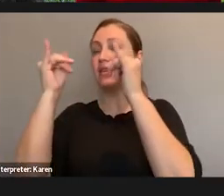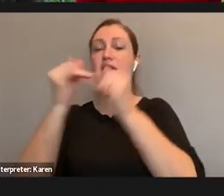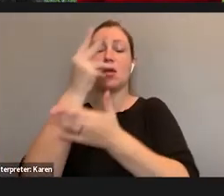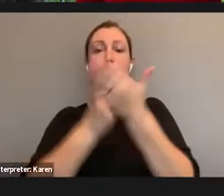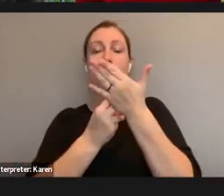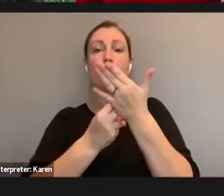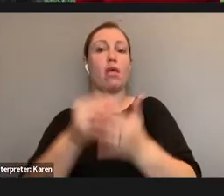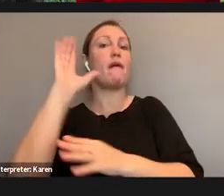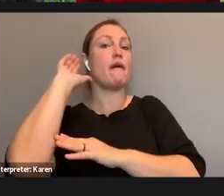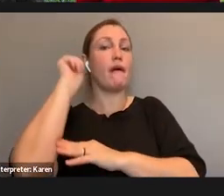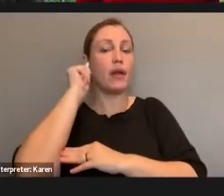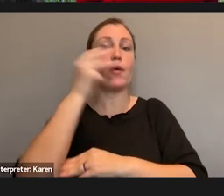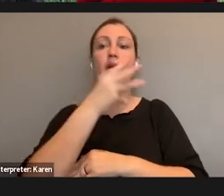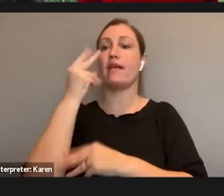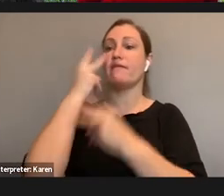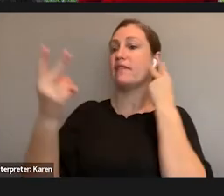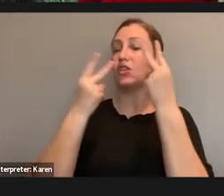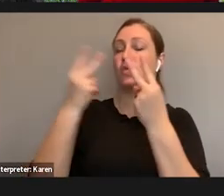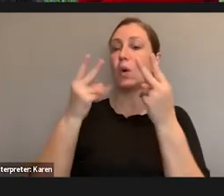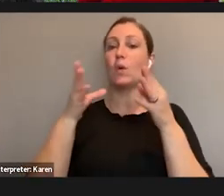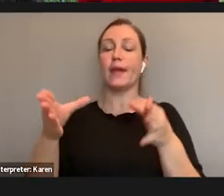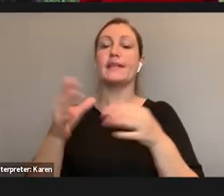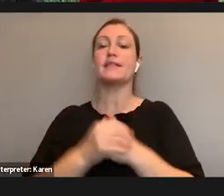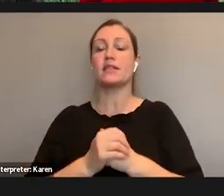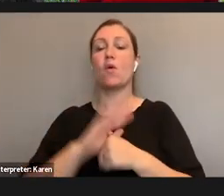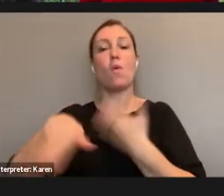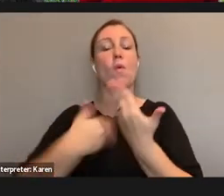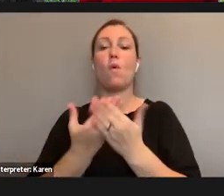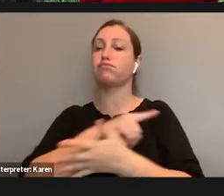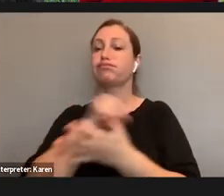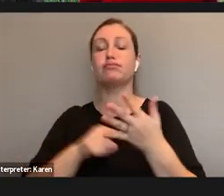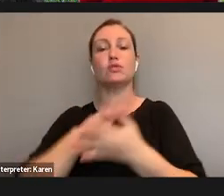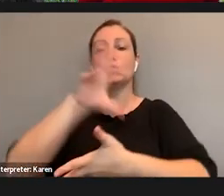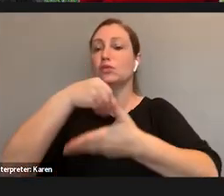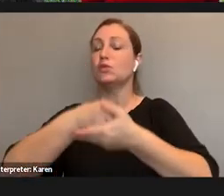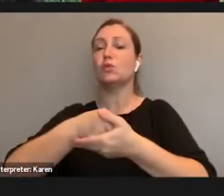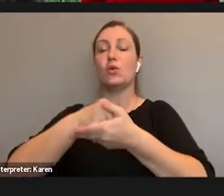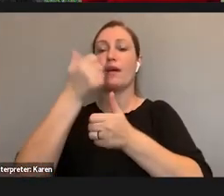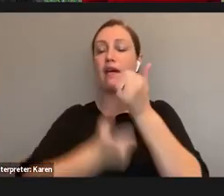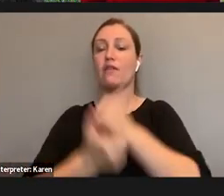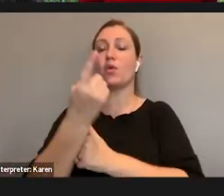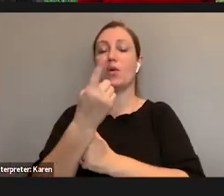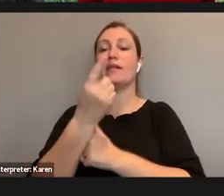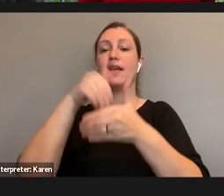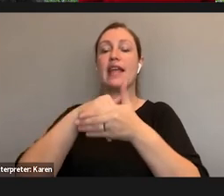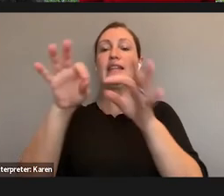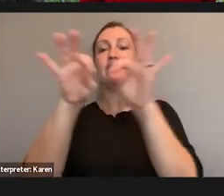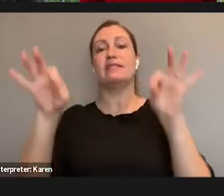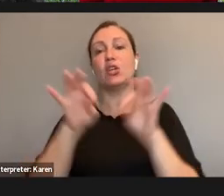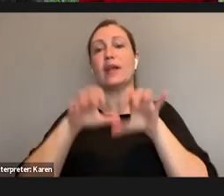formats. All of these are very easy ways to include everyone in the field activities.